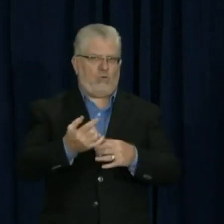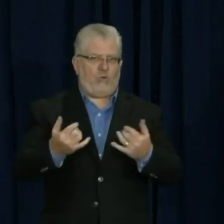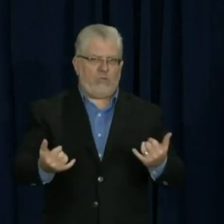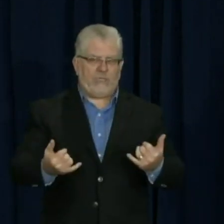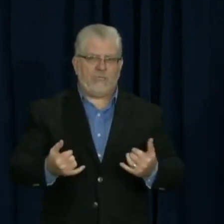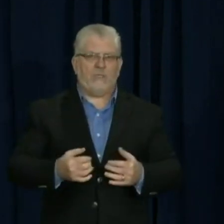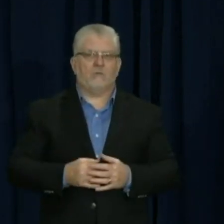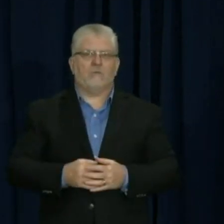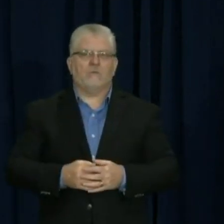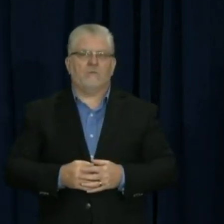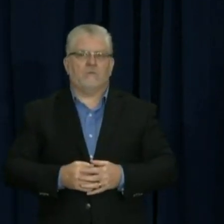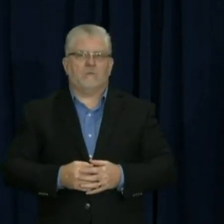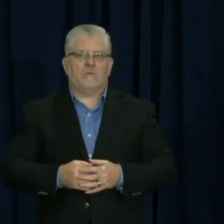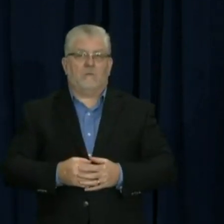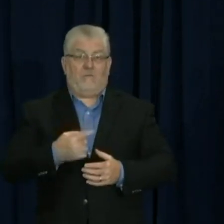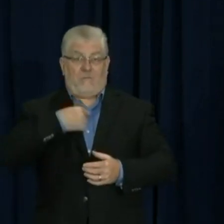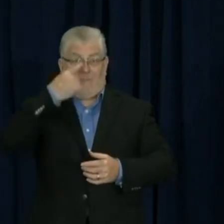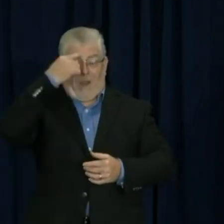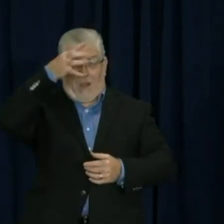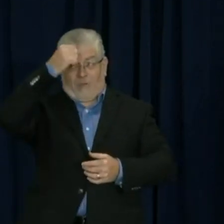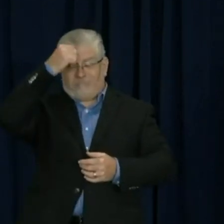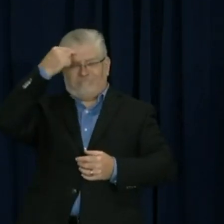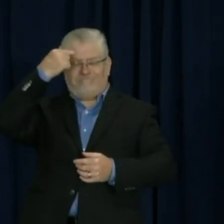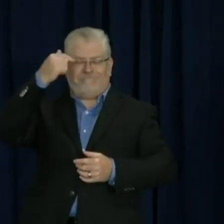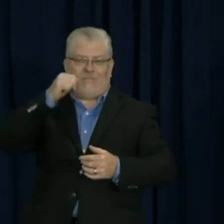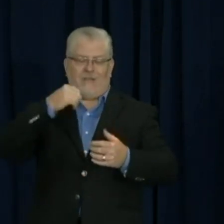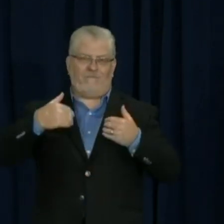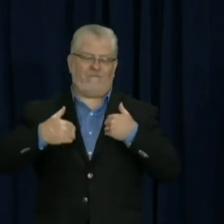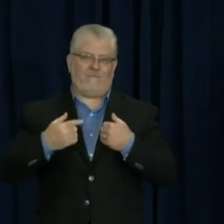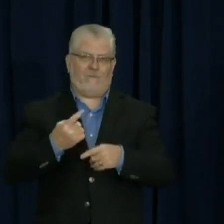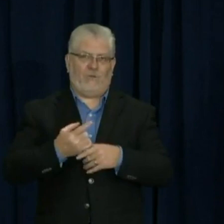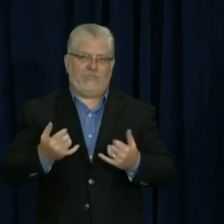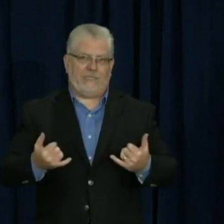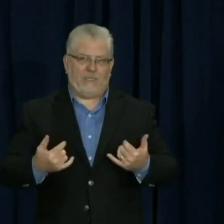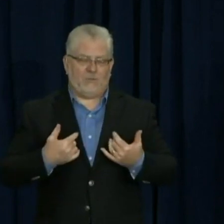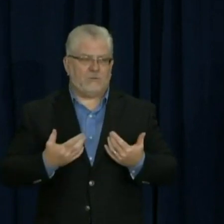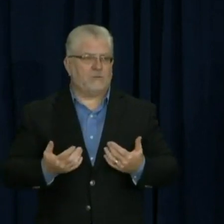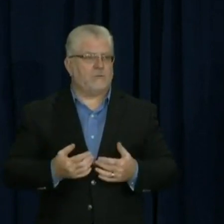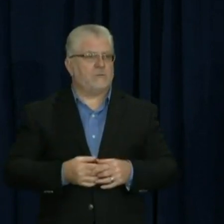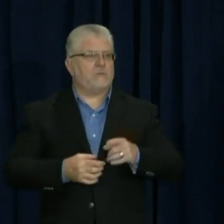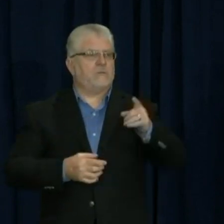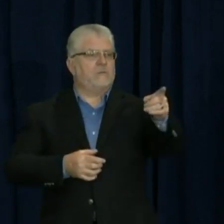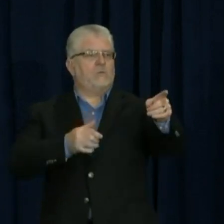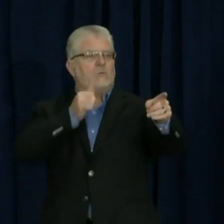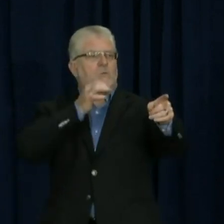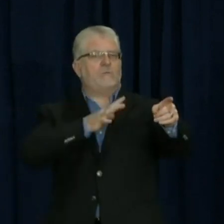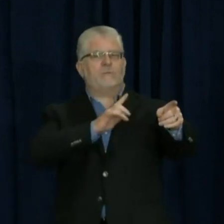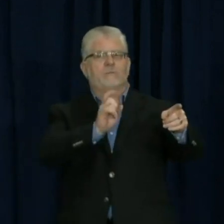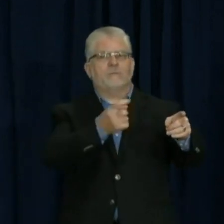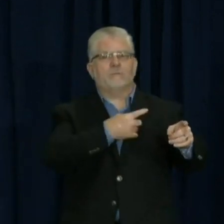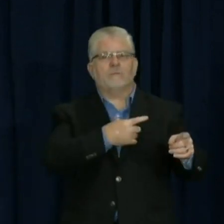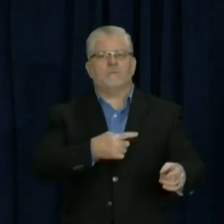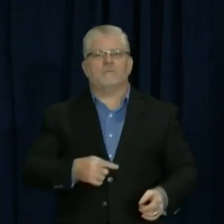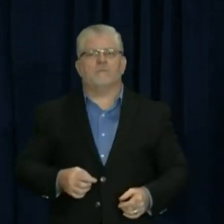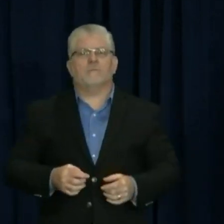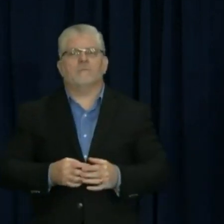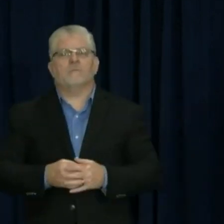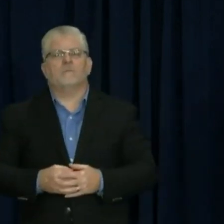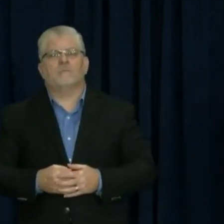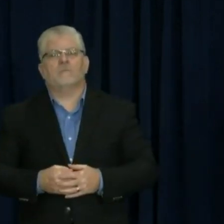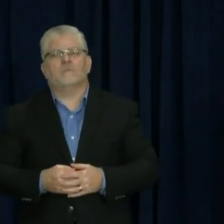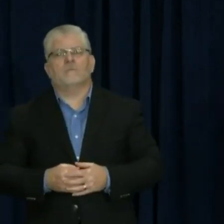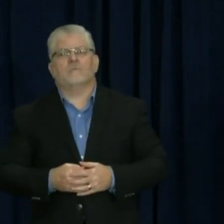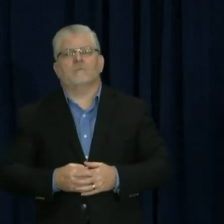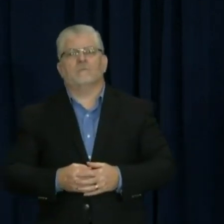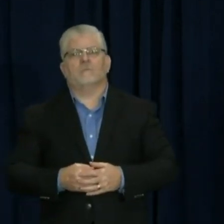just don't have it in my fingertips today. Okay. Yes. Can you tell us how many mail-in ballots are outstanding on a County-by-County breakdown? is that also in